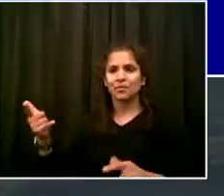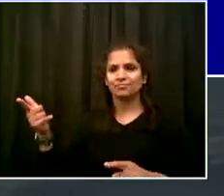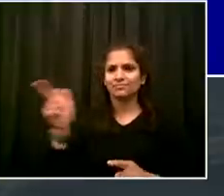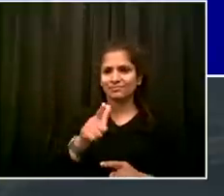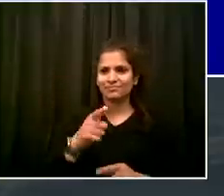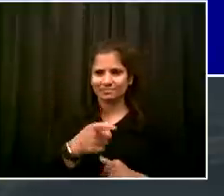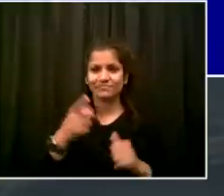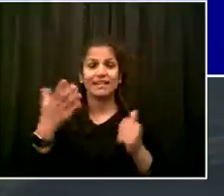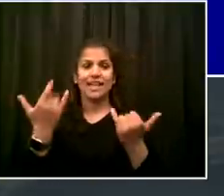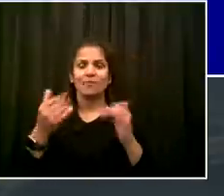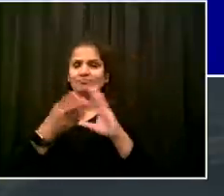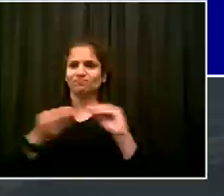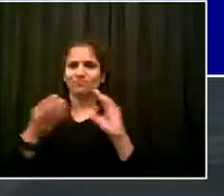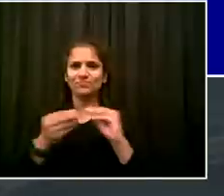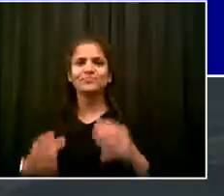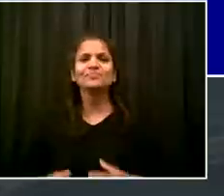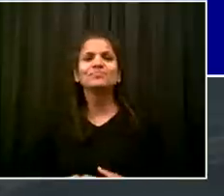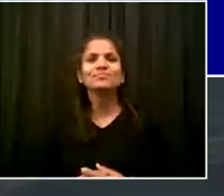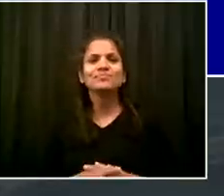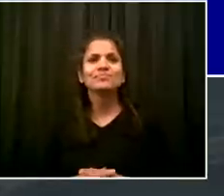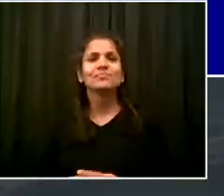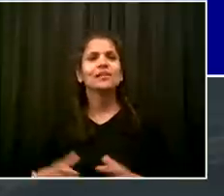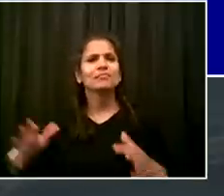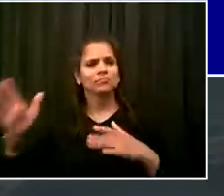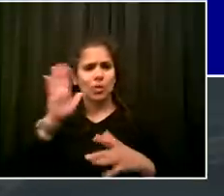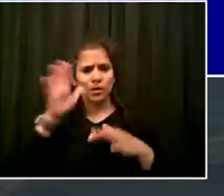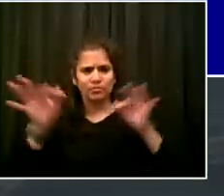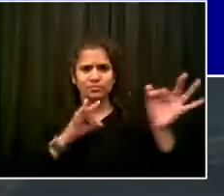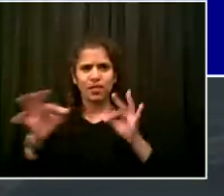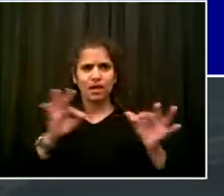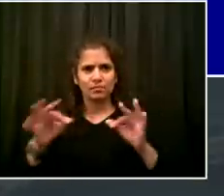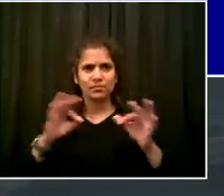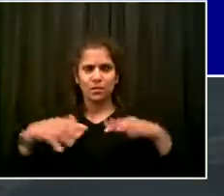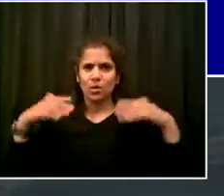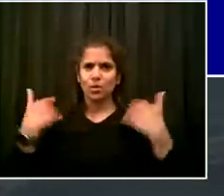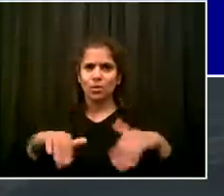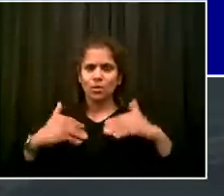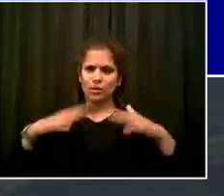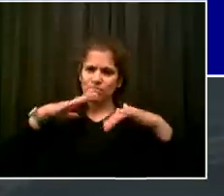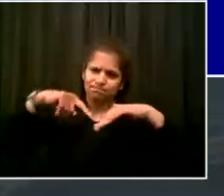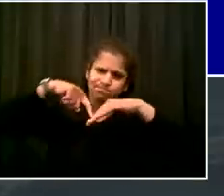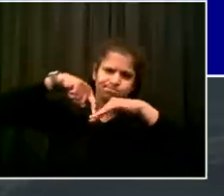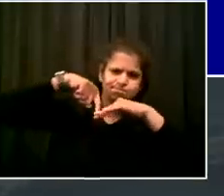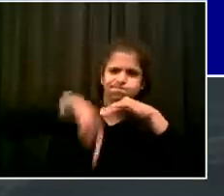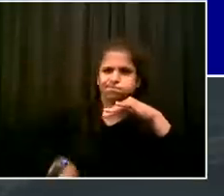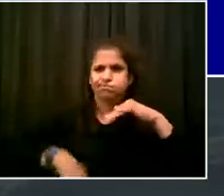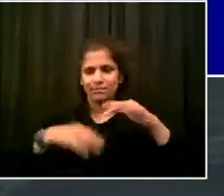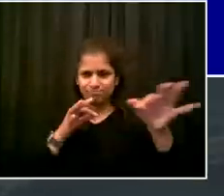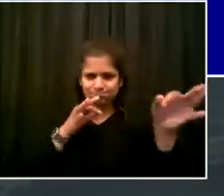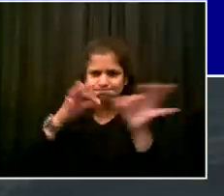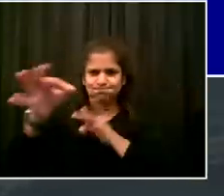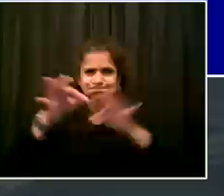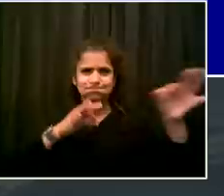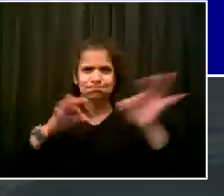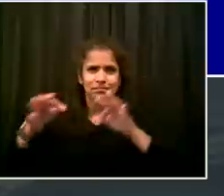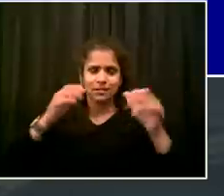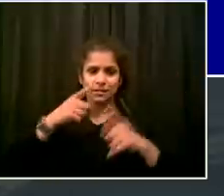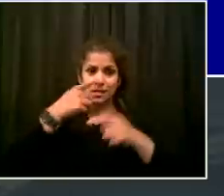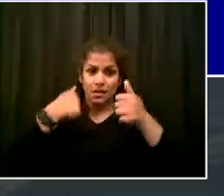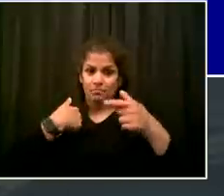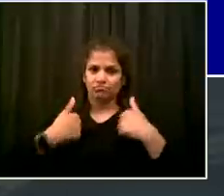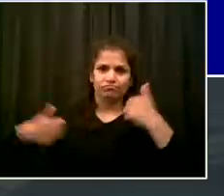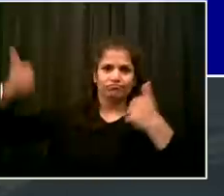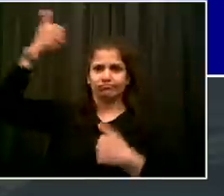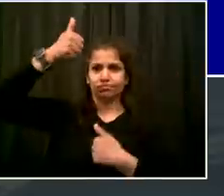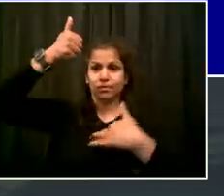an enormous operation. It's really nothing like anything that's been done in this city or I would say probably across the